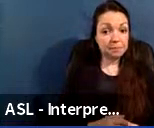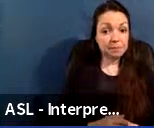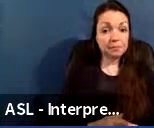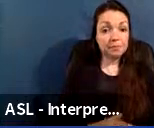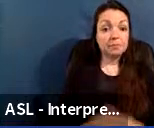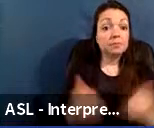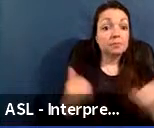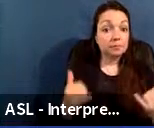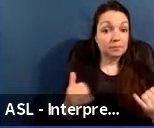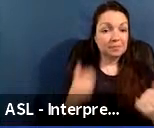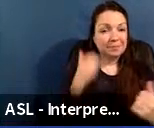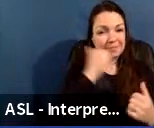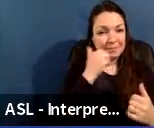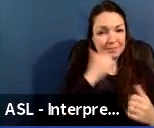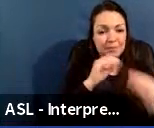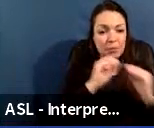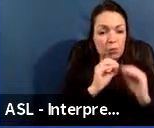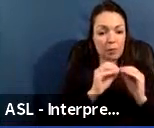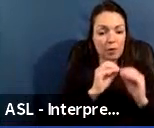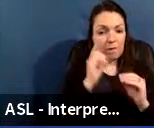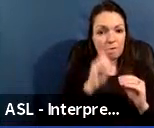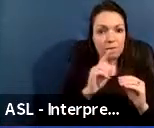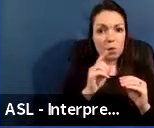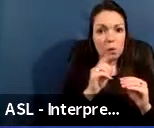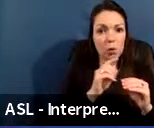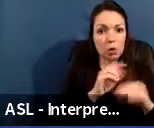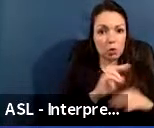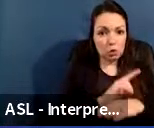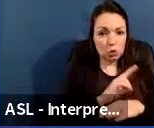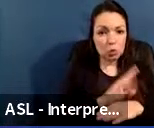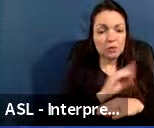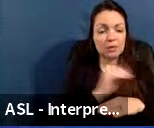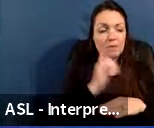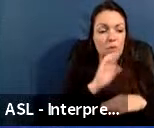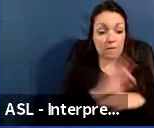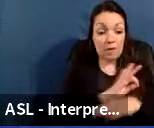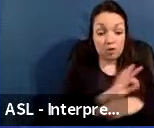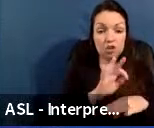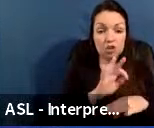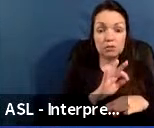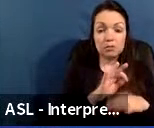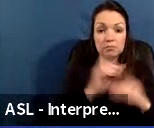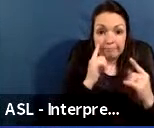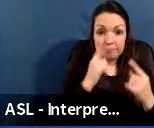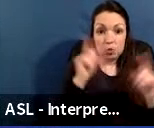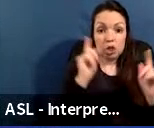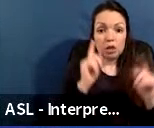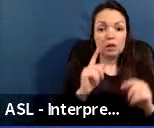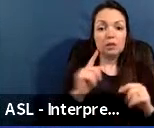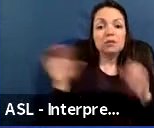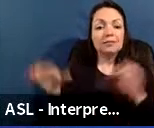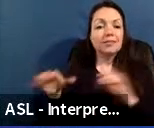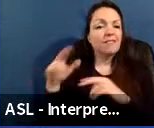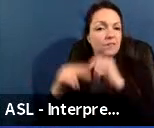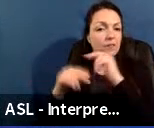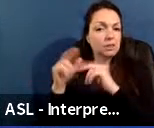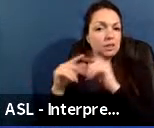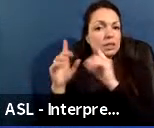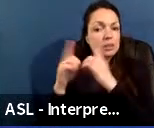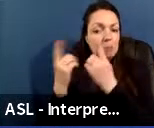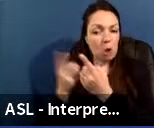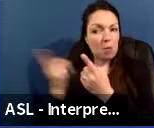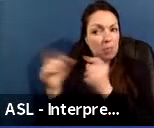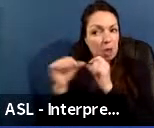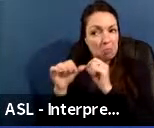the day-to-day repairs for use and functionality of bathrooms are performed by the facilities department on an ongoing